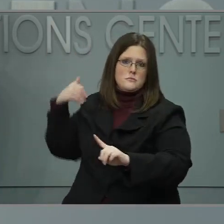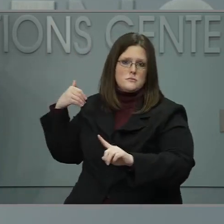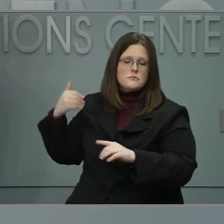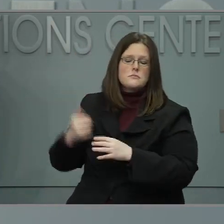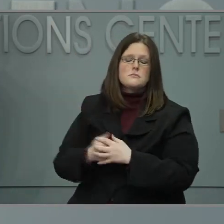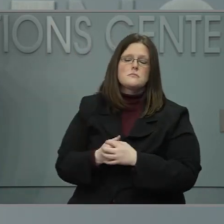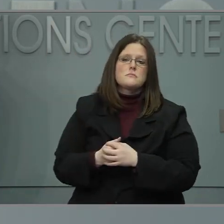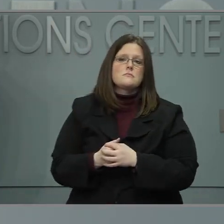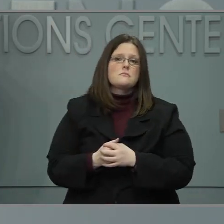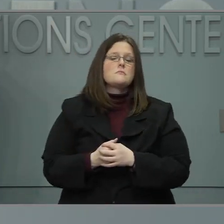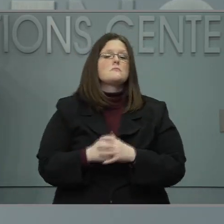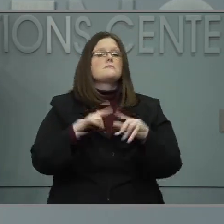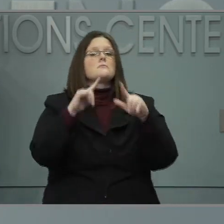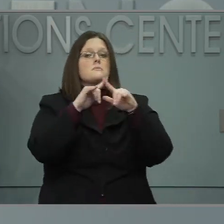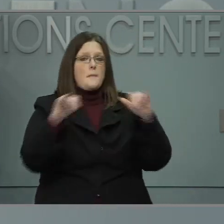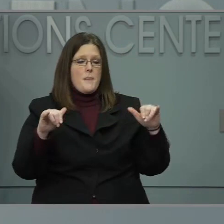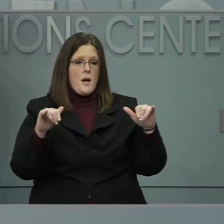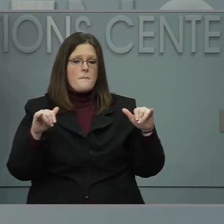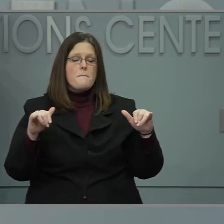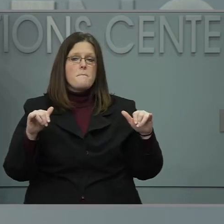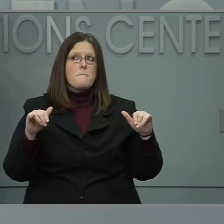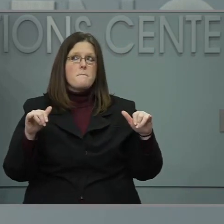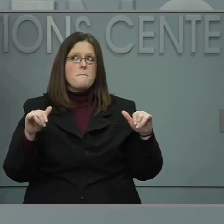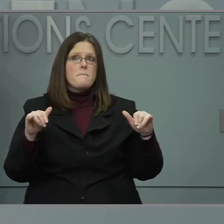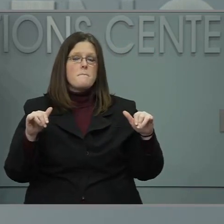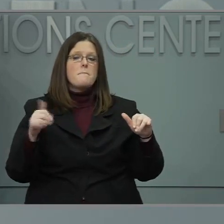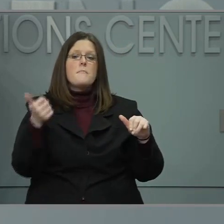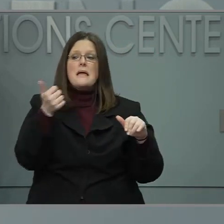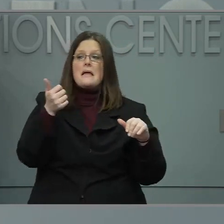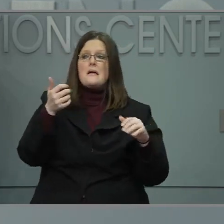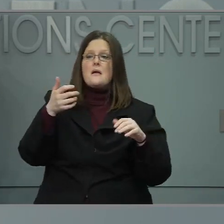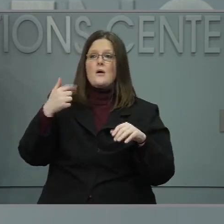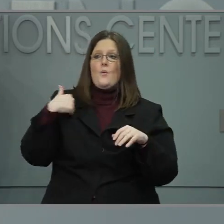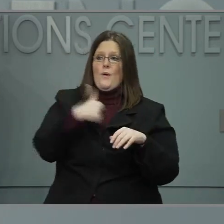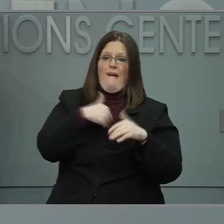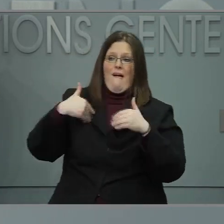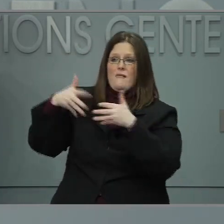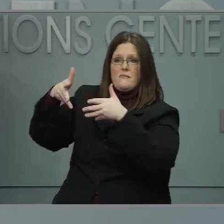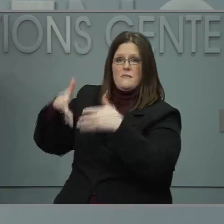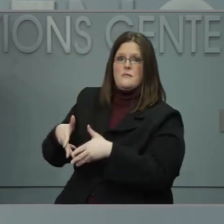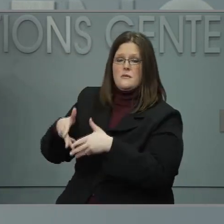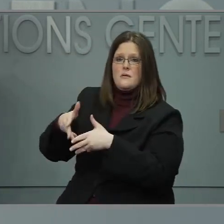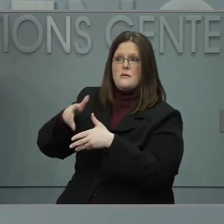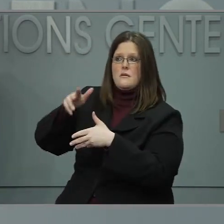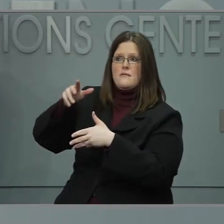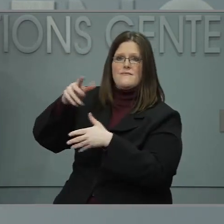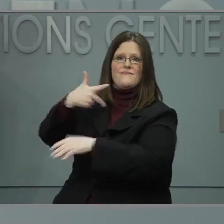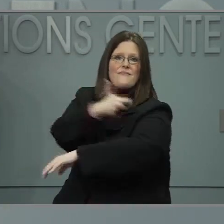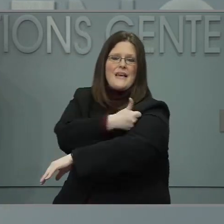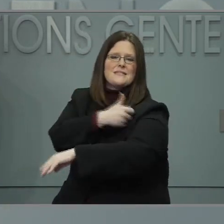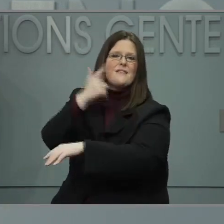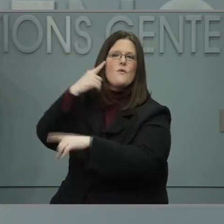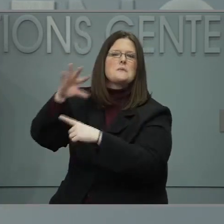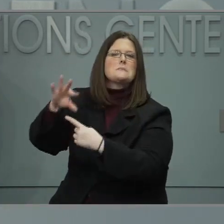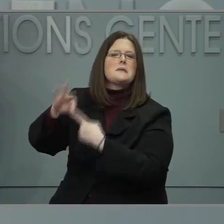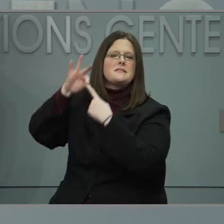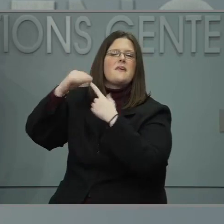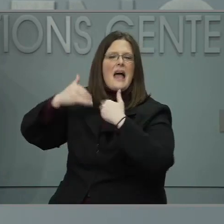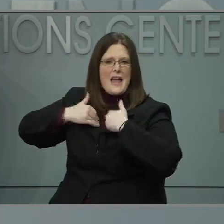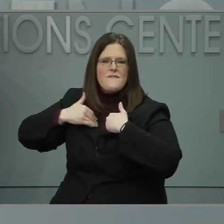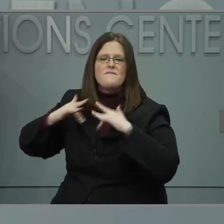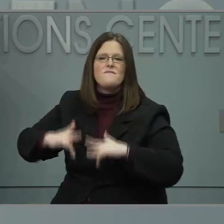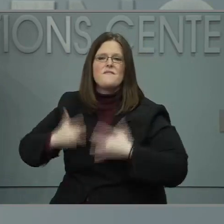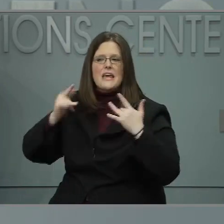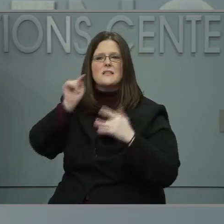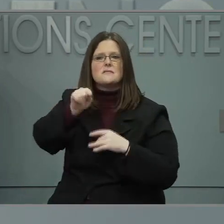sure to target any set aside allocation related to particular special vaccine events. And we